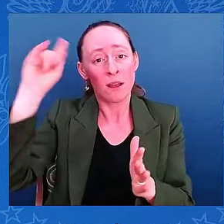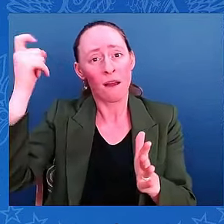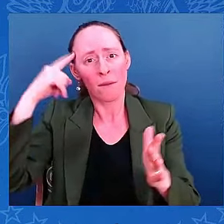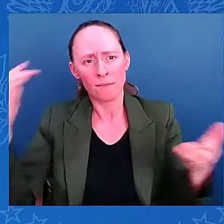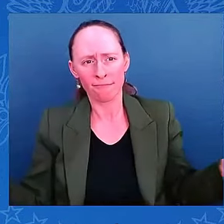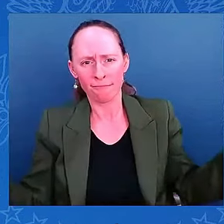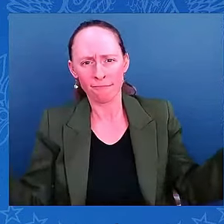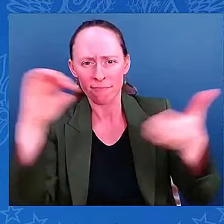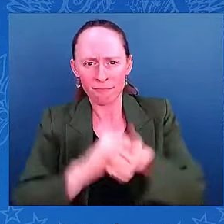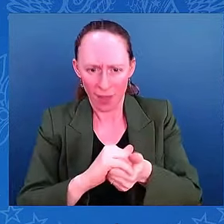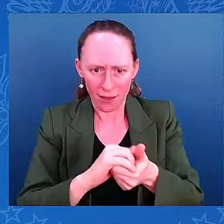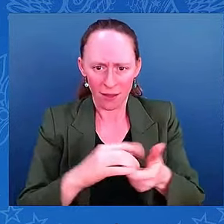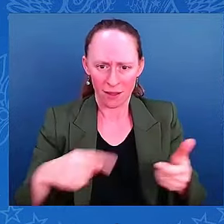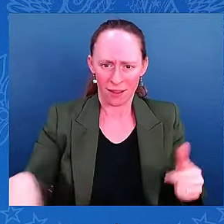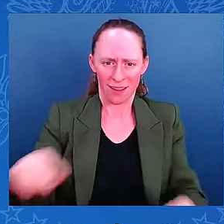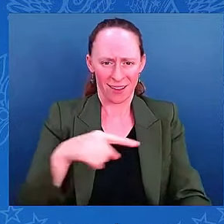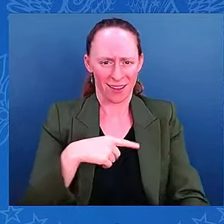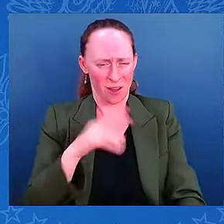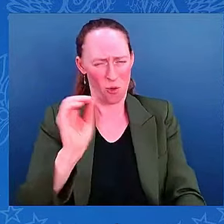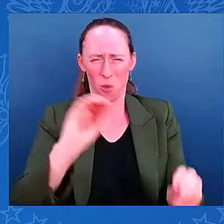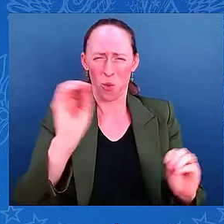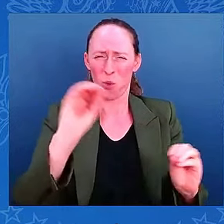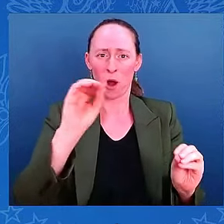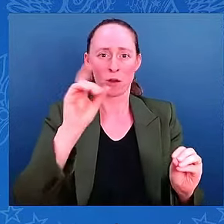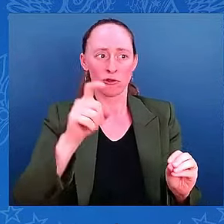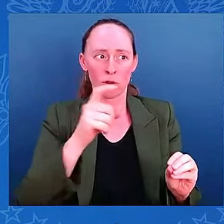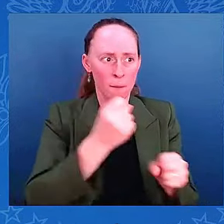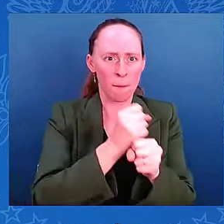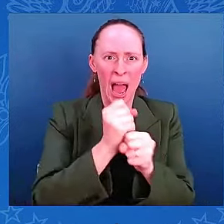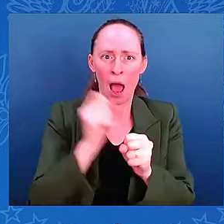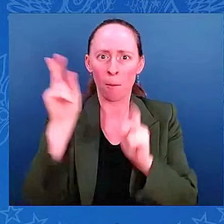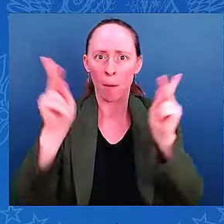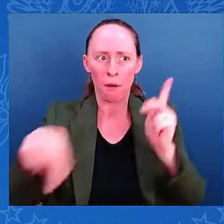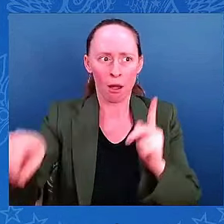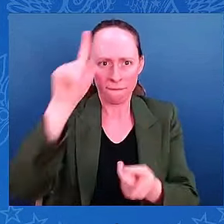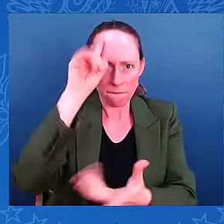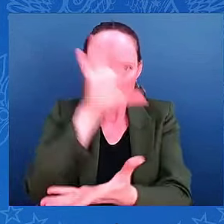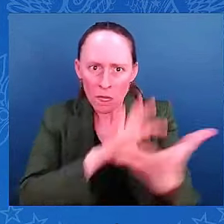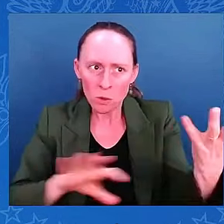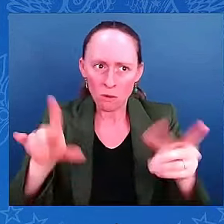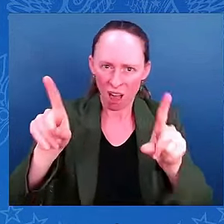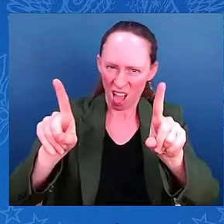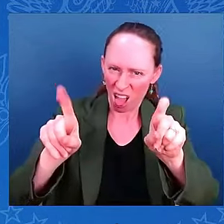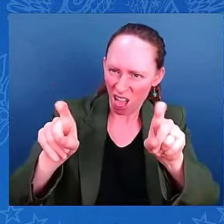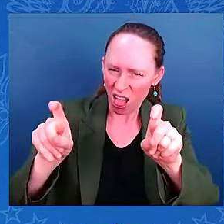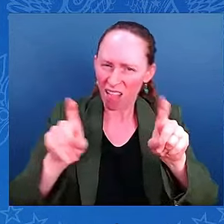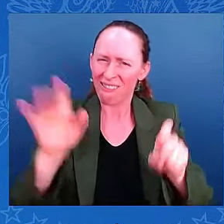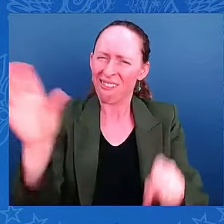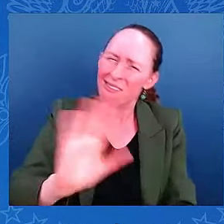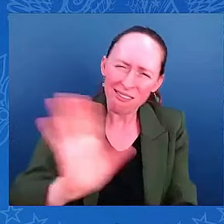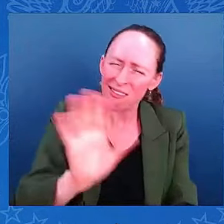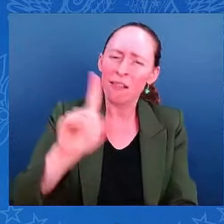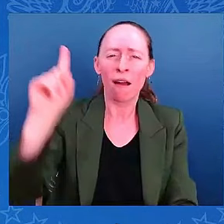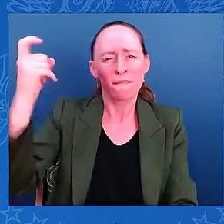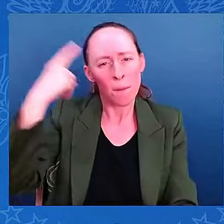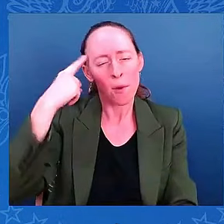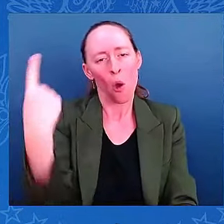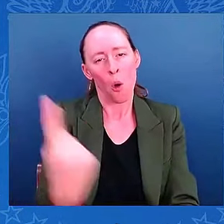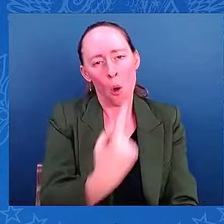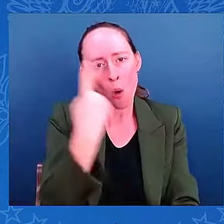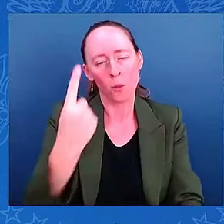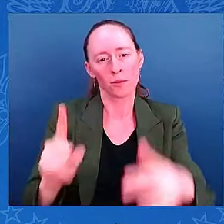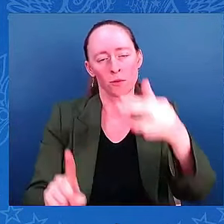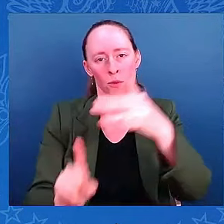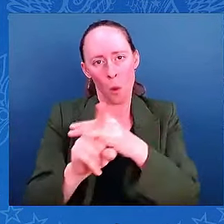making sure that this is acting around the strikes. They'll be there. We will. All of us. I'm going to turn it over to Vice President Harris,